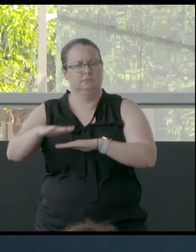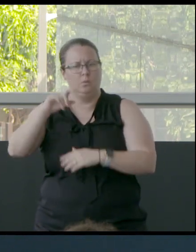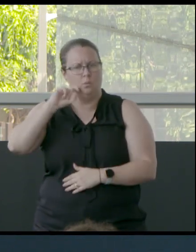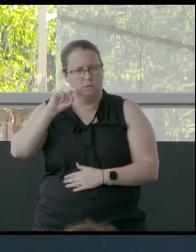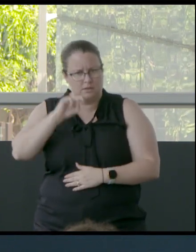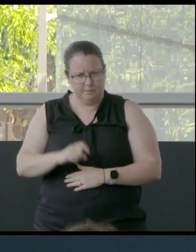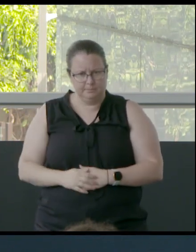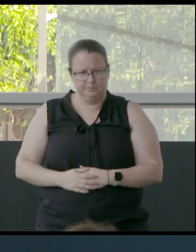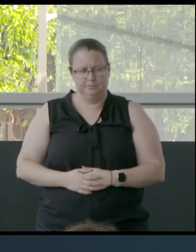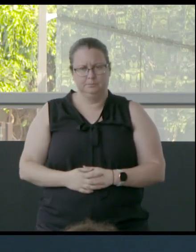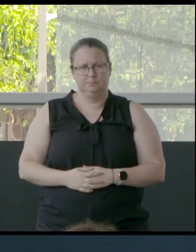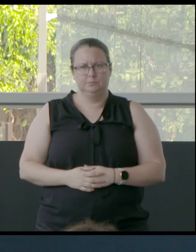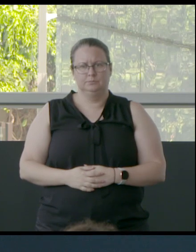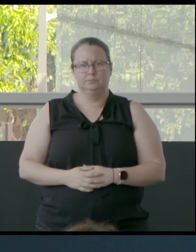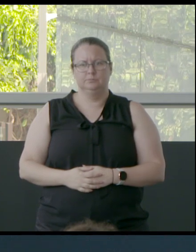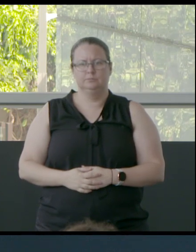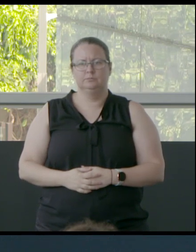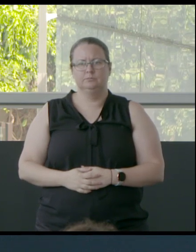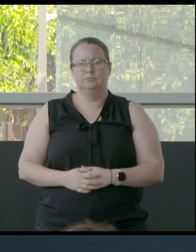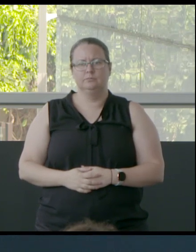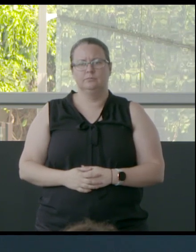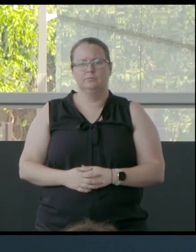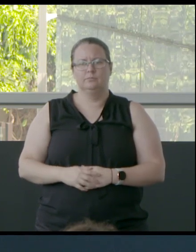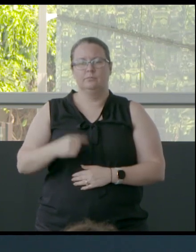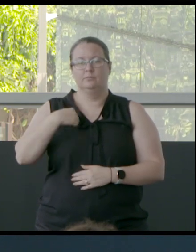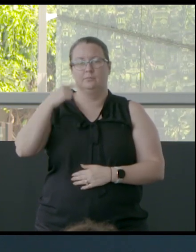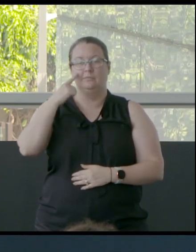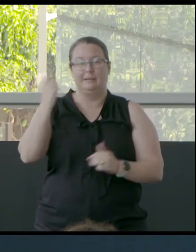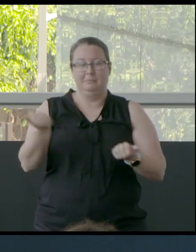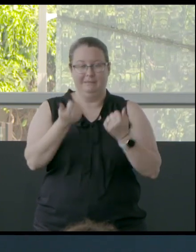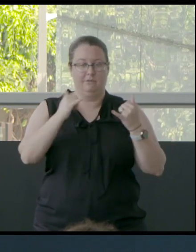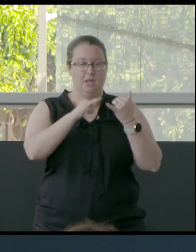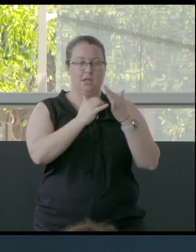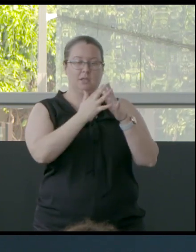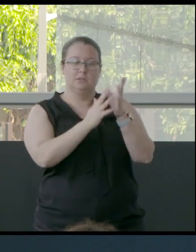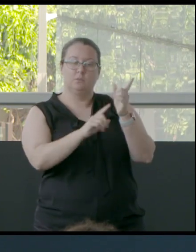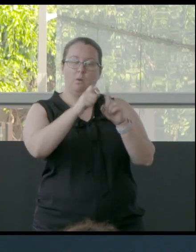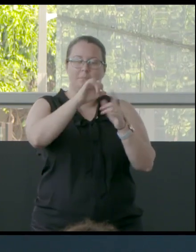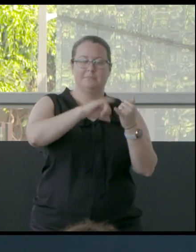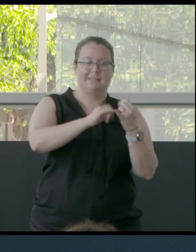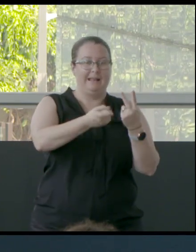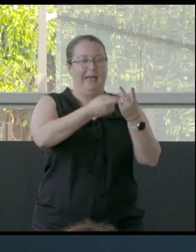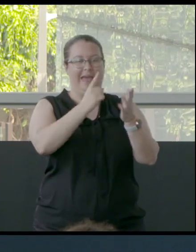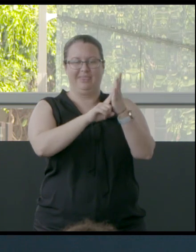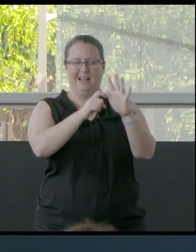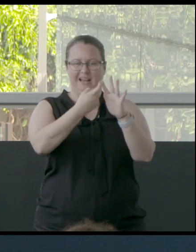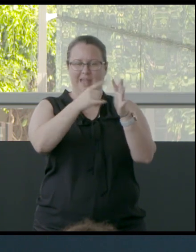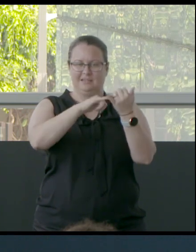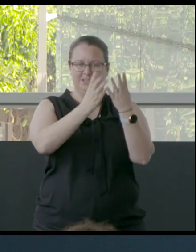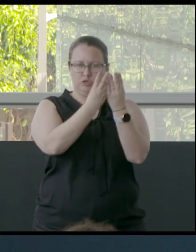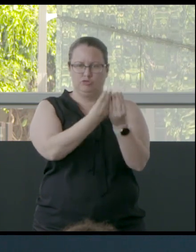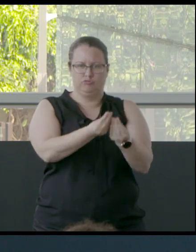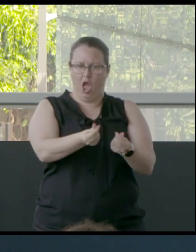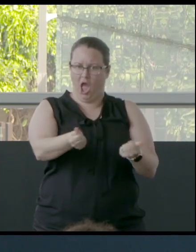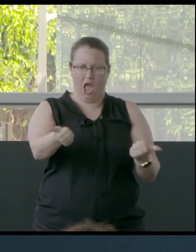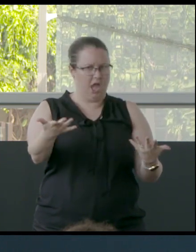Currently, we are seeing a lot of the swamps and perch lakes drying up. It's quite alarming.